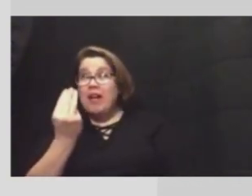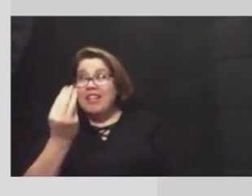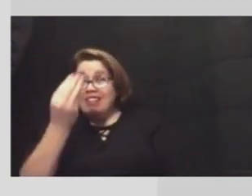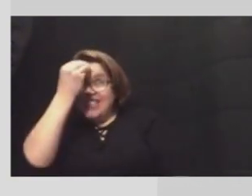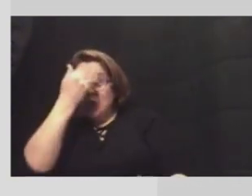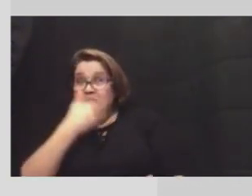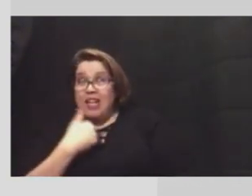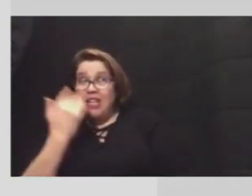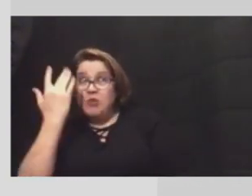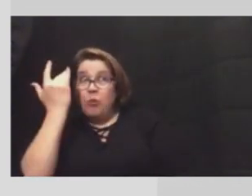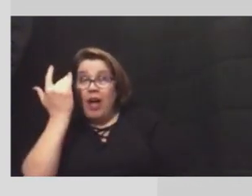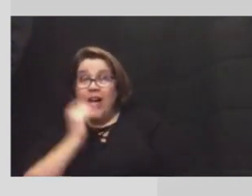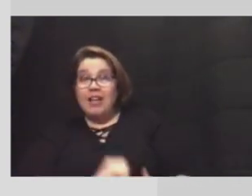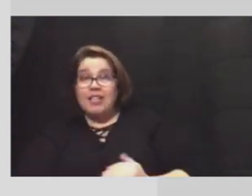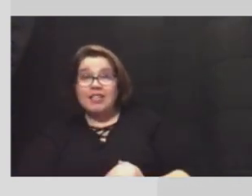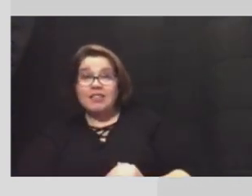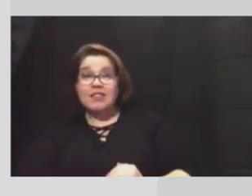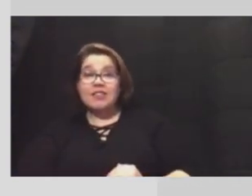why